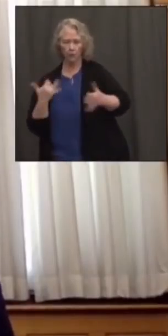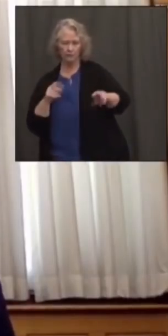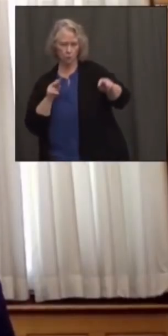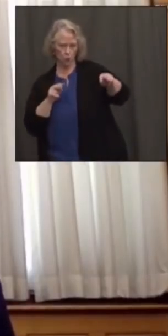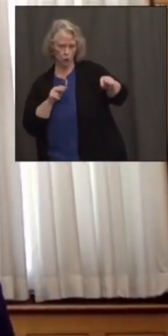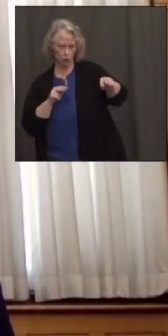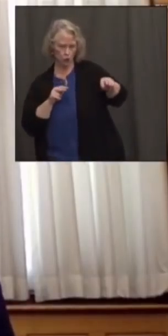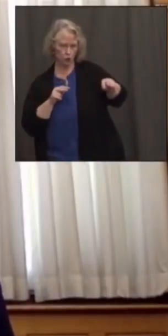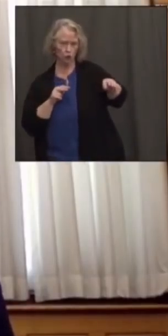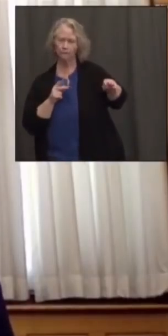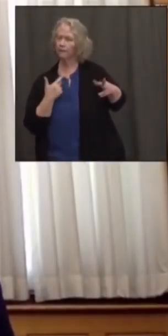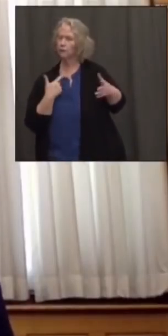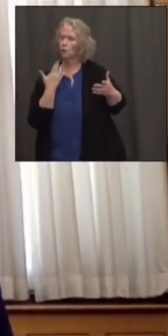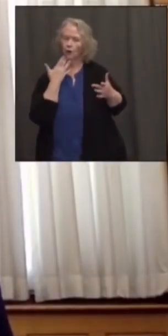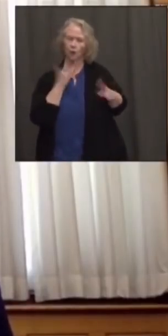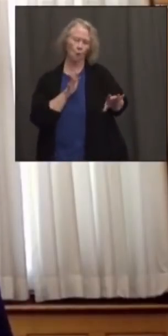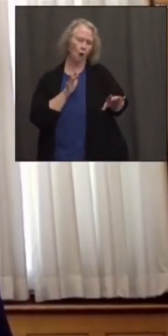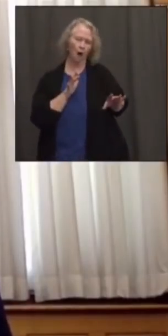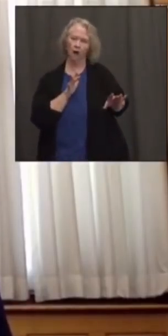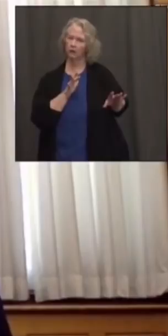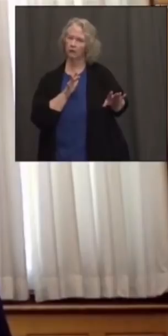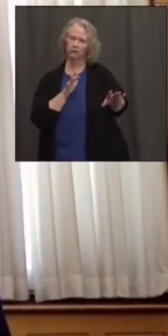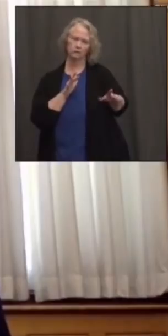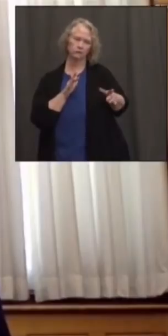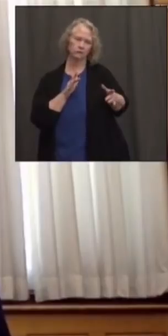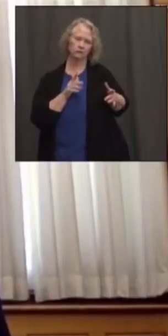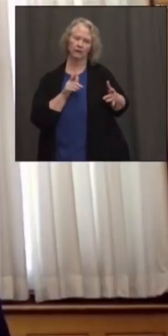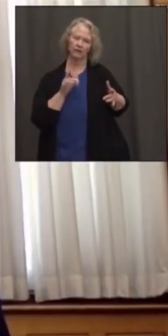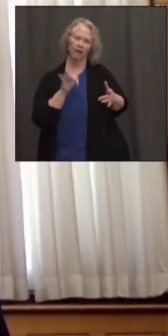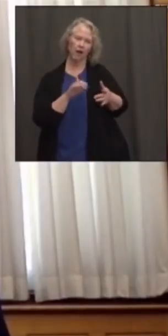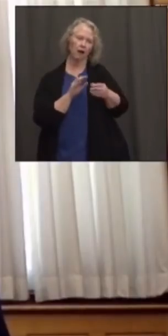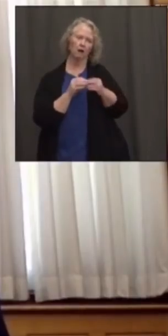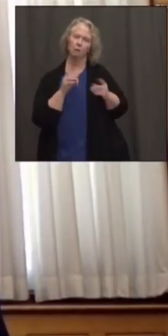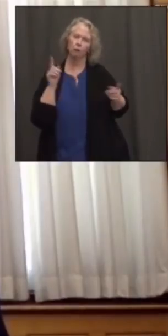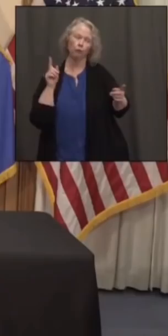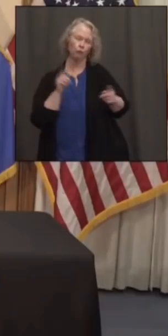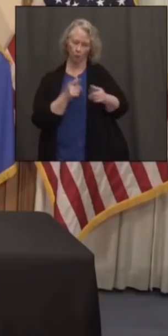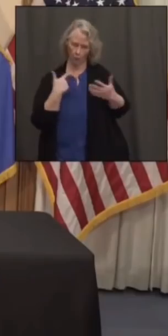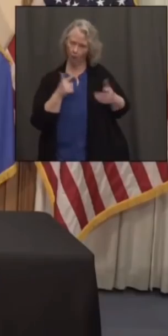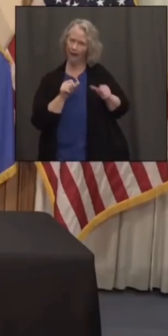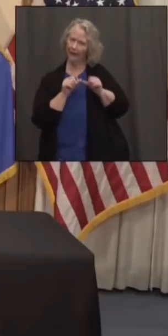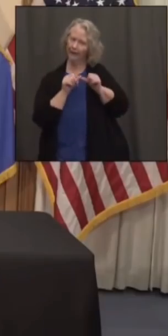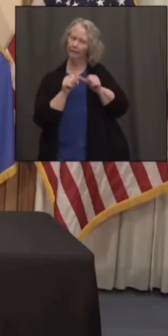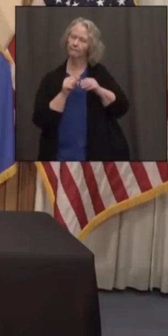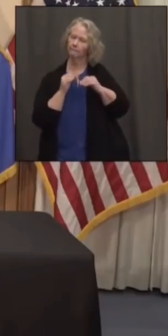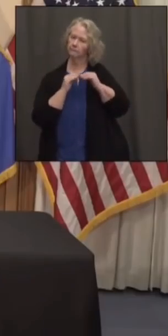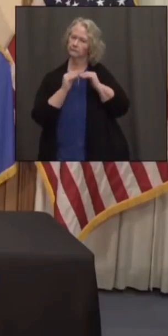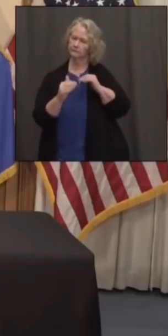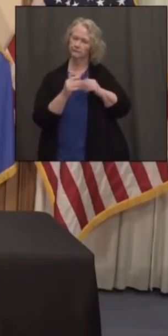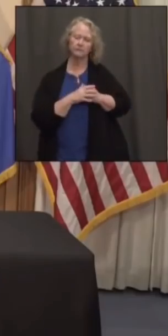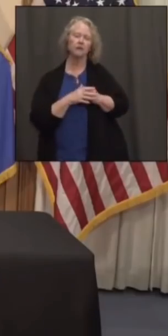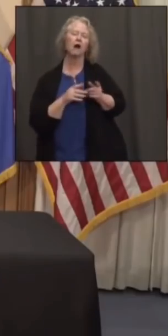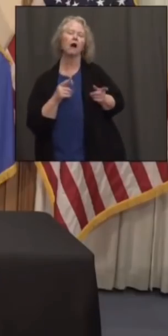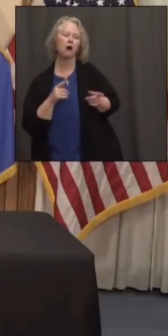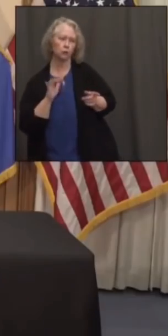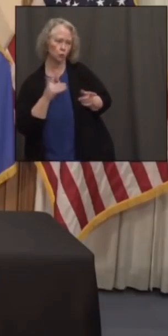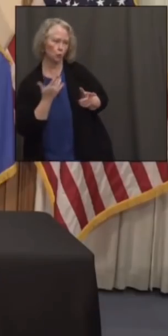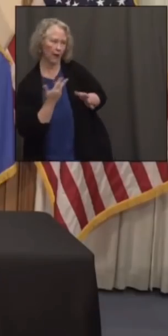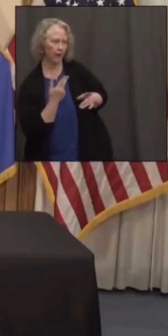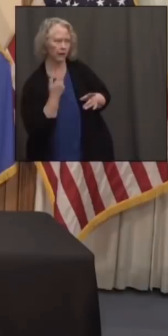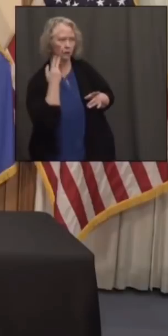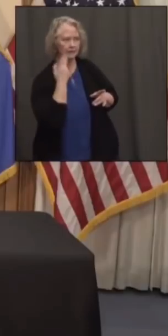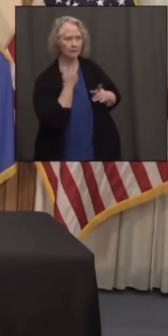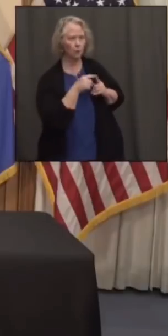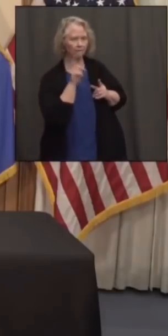the very high vaccination rates amongst residents drift downwards over time. Okay. So you're just waiting on the federal guidance to see what,